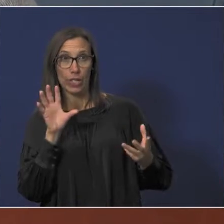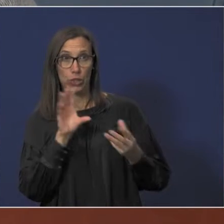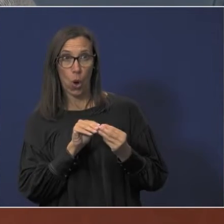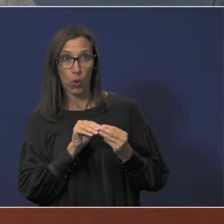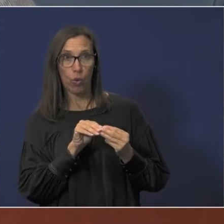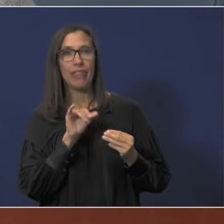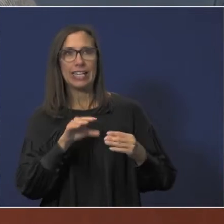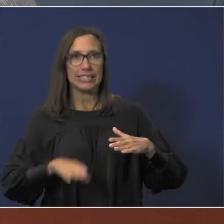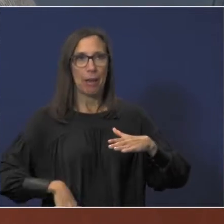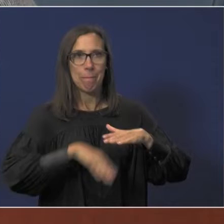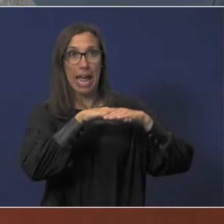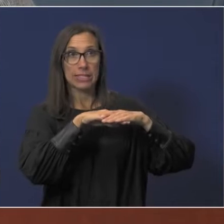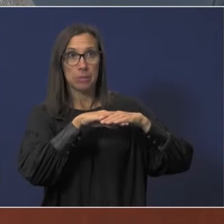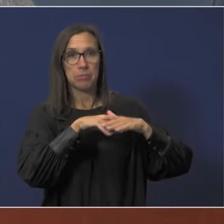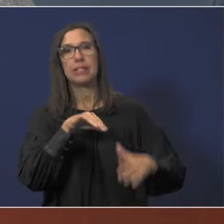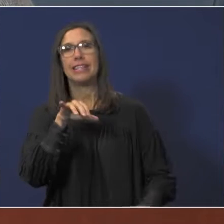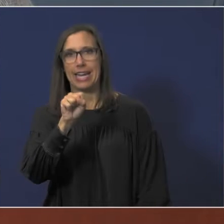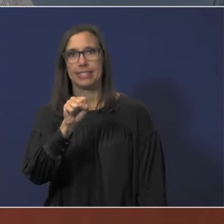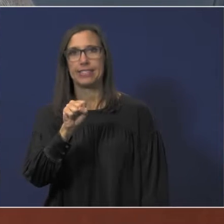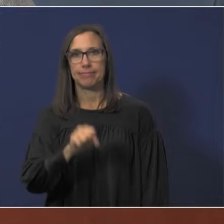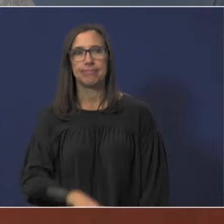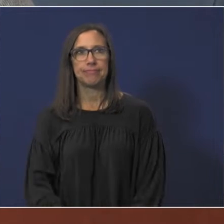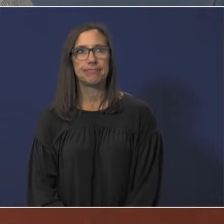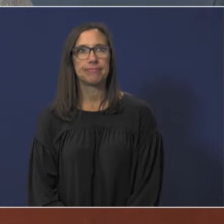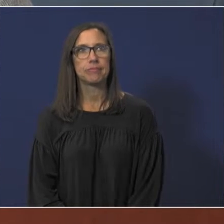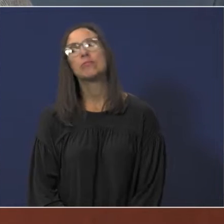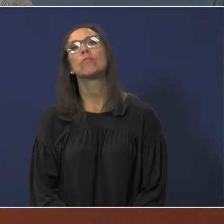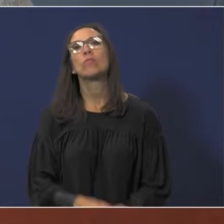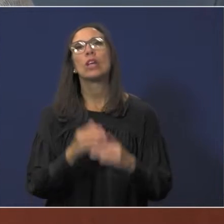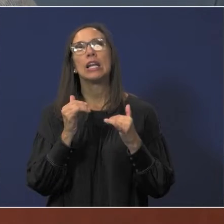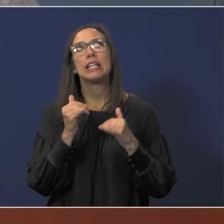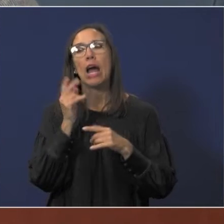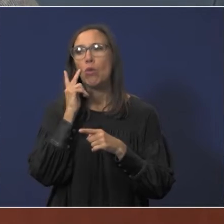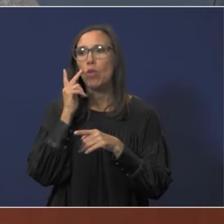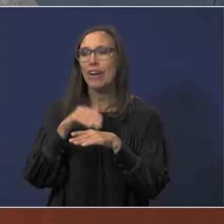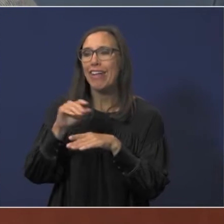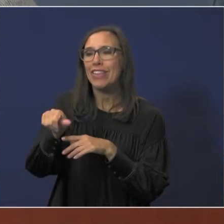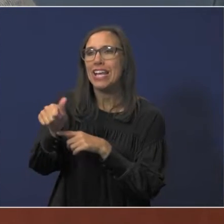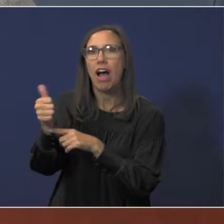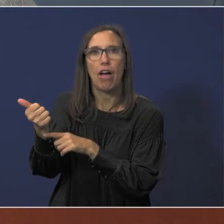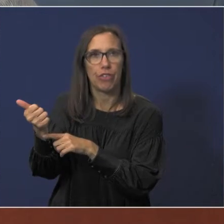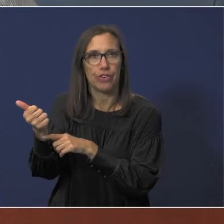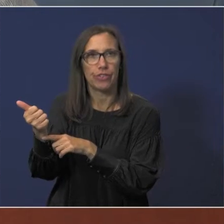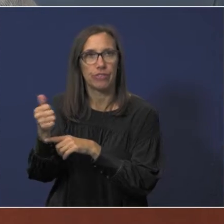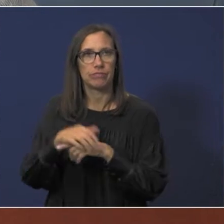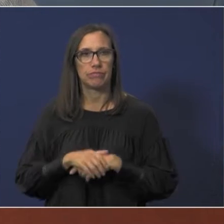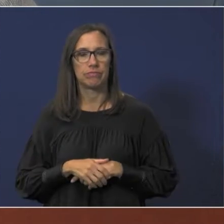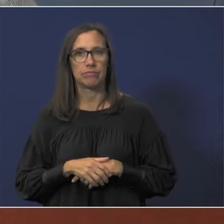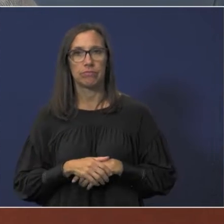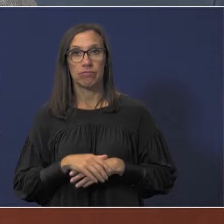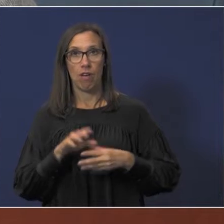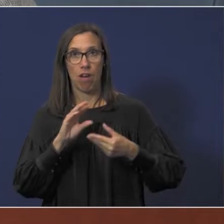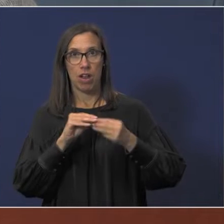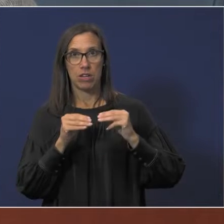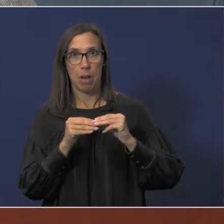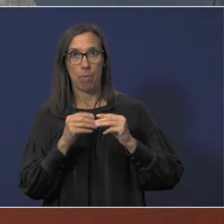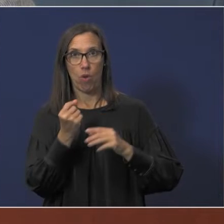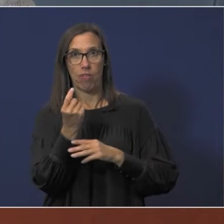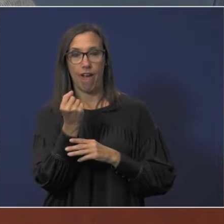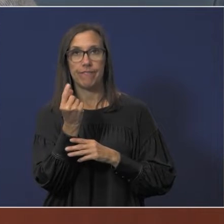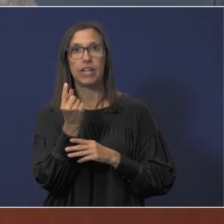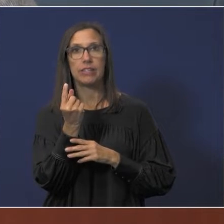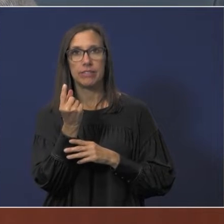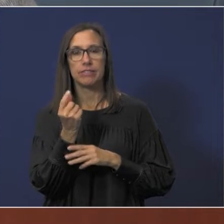it is the maximum. That's correct. Well, let's take a look at a couple of the others. On number 11,